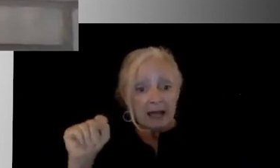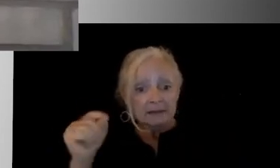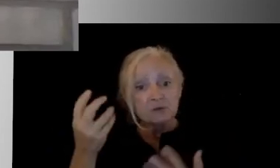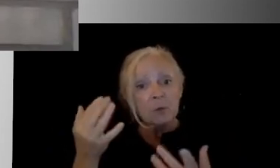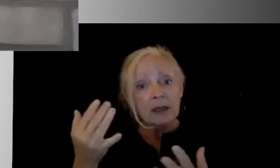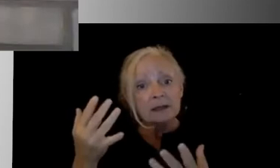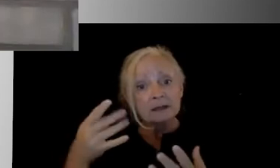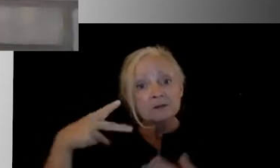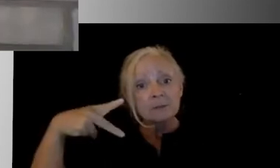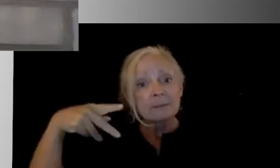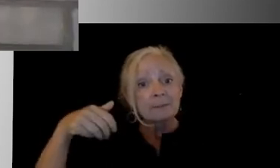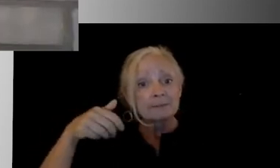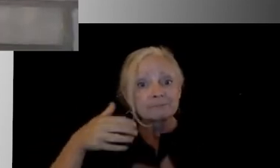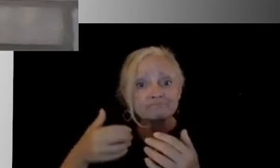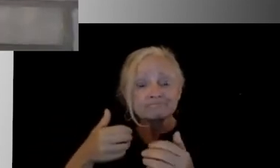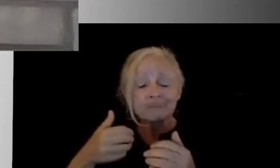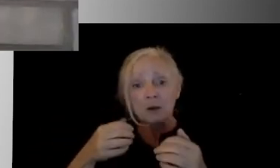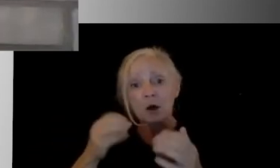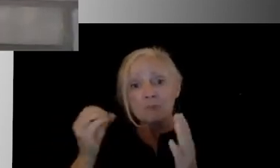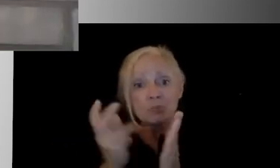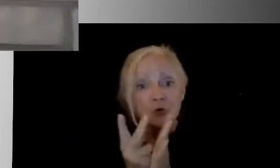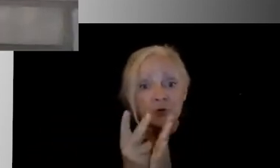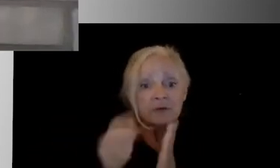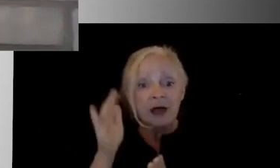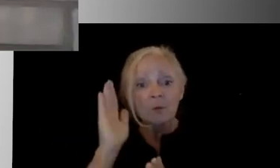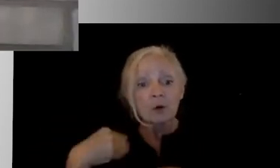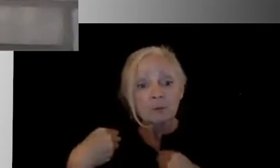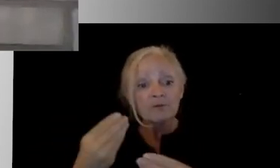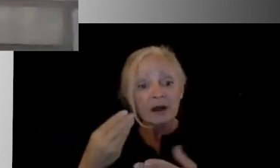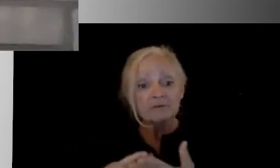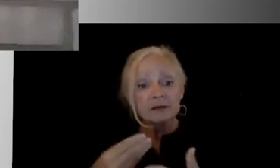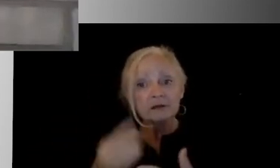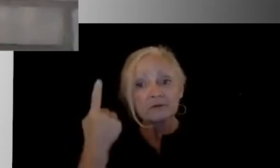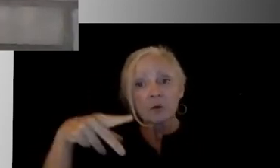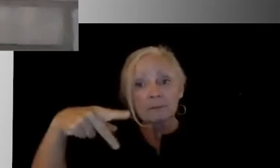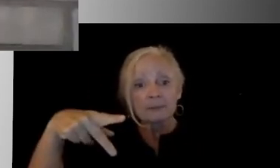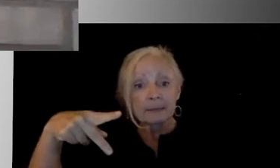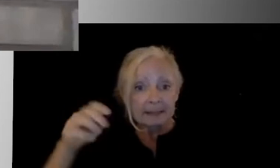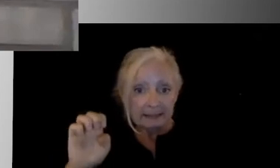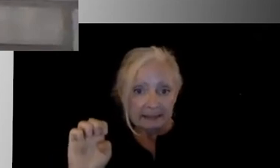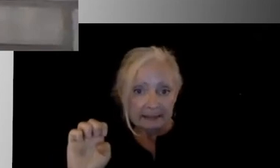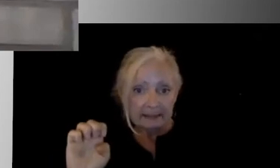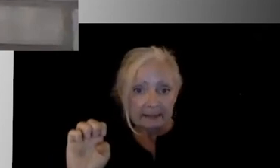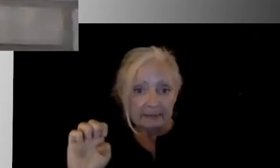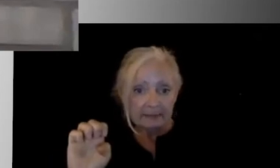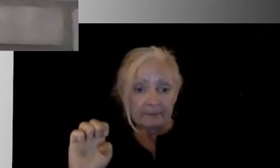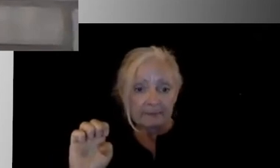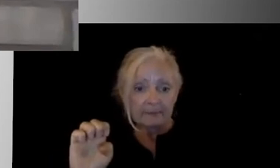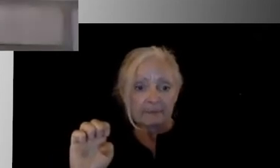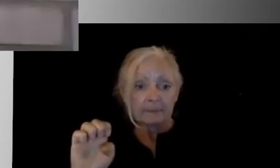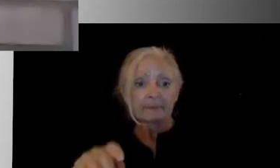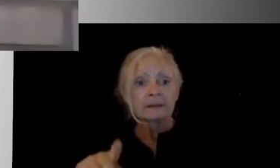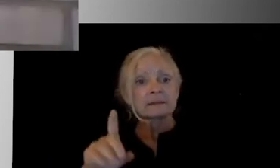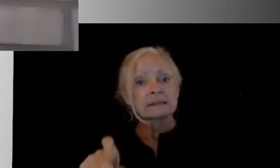provide funding for PPE. If we're going to be able to social distance the way we really need to be, we're going to a lot of PPE.